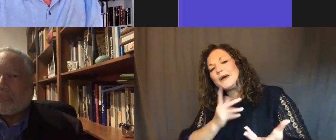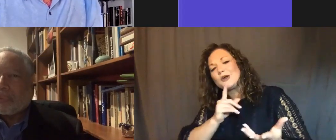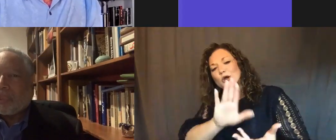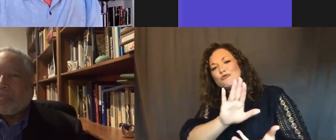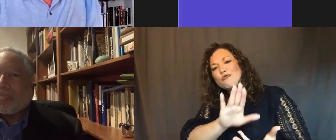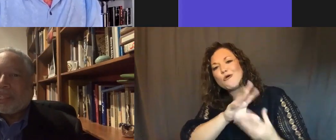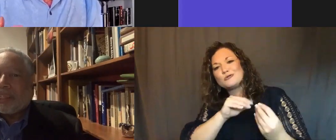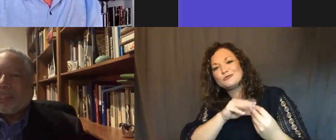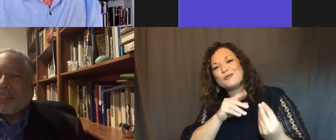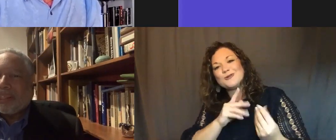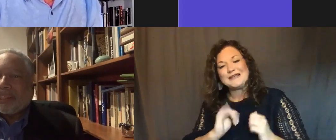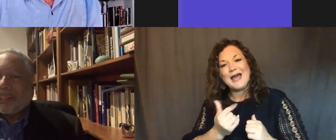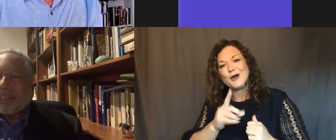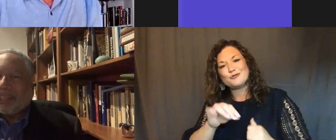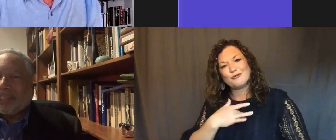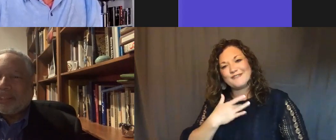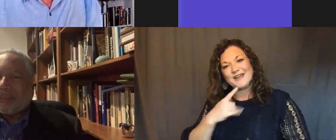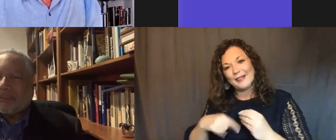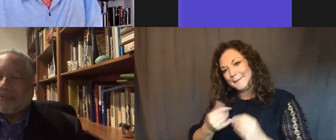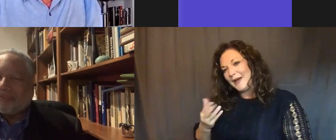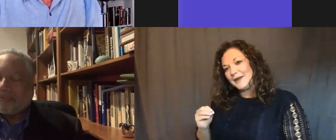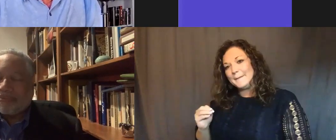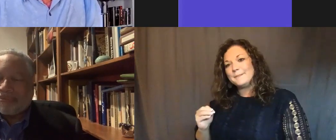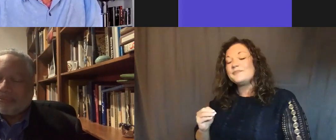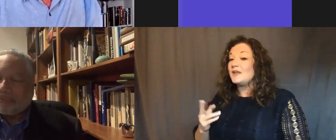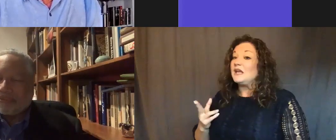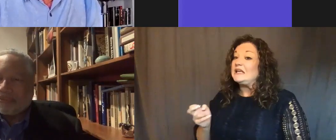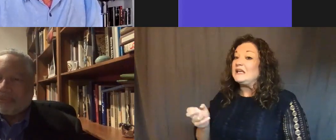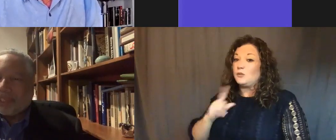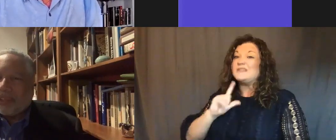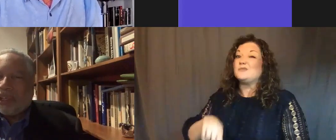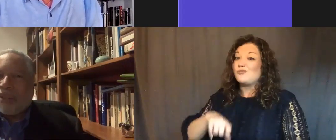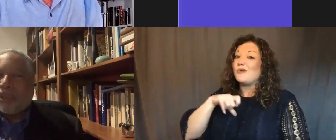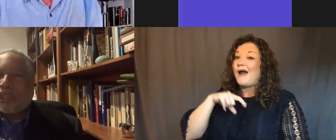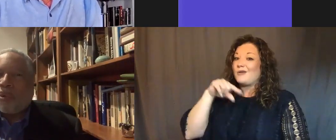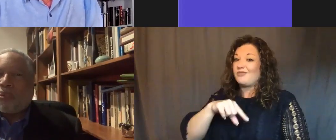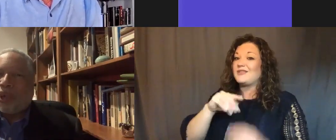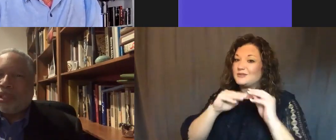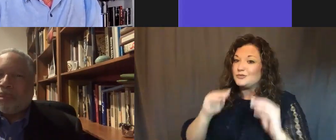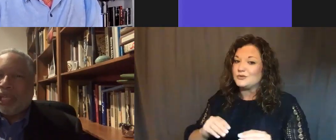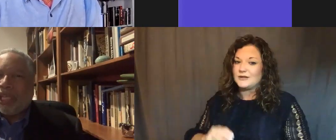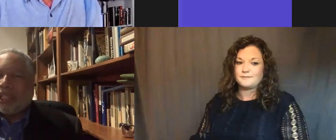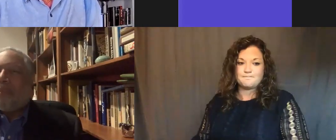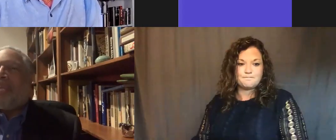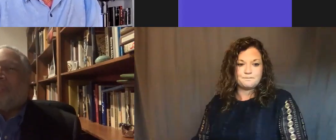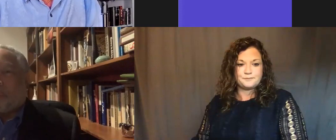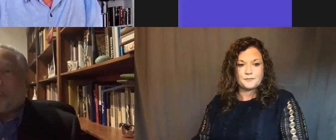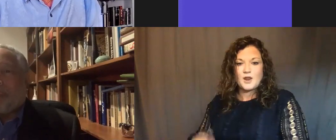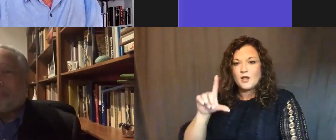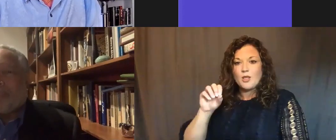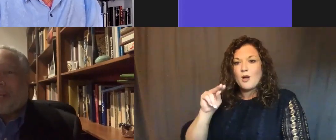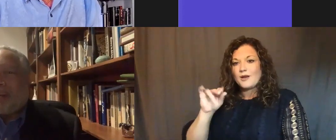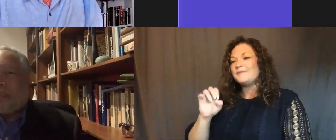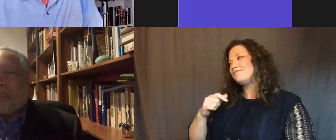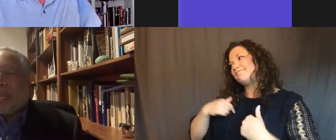How do you feel about him? I know he was so proud of this museum. Well, it was so important to me to make John